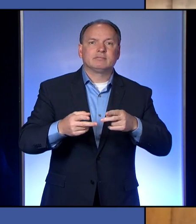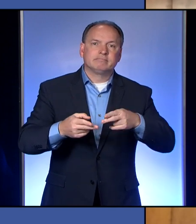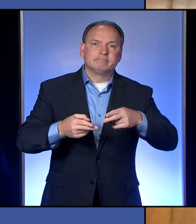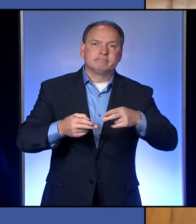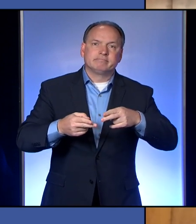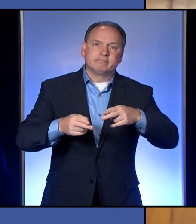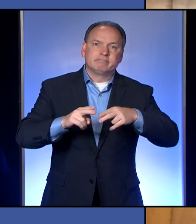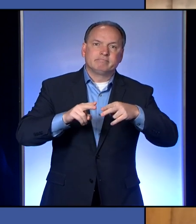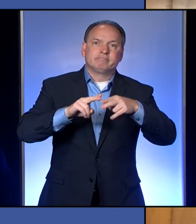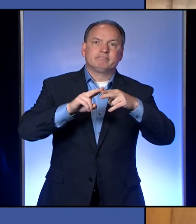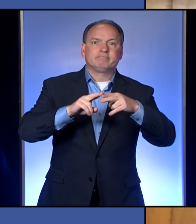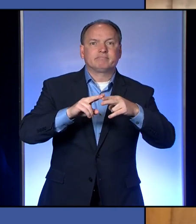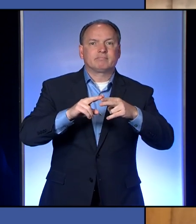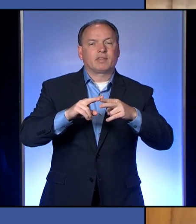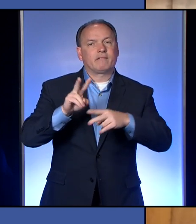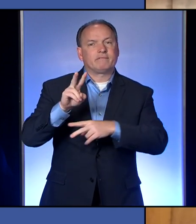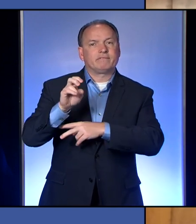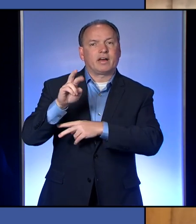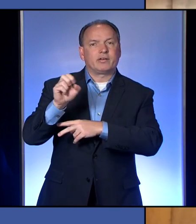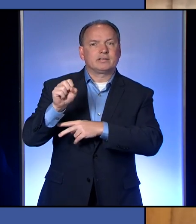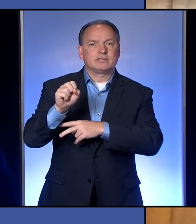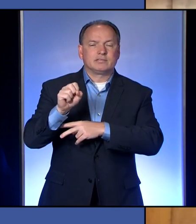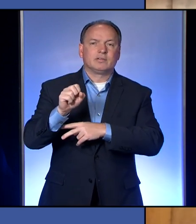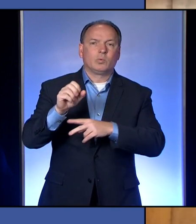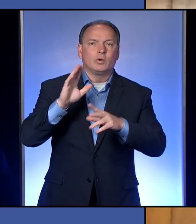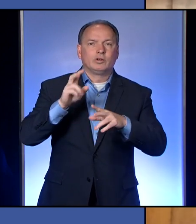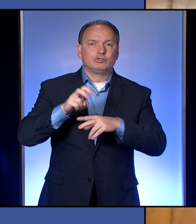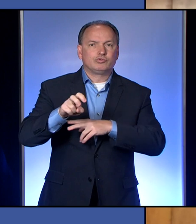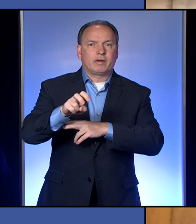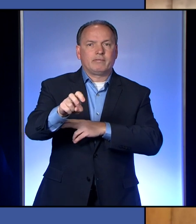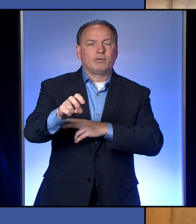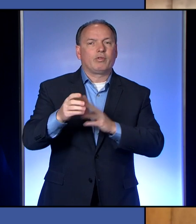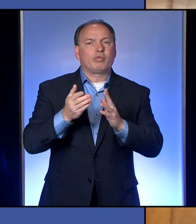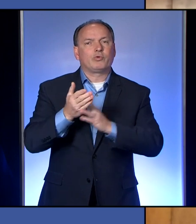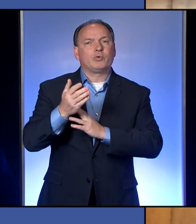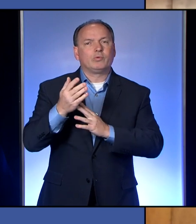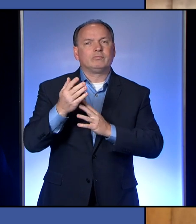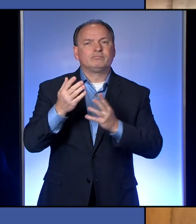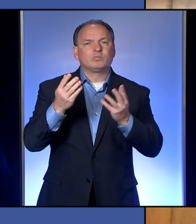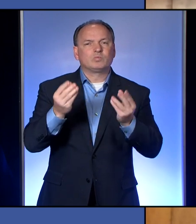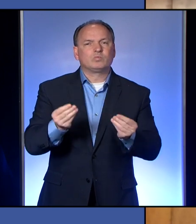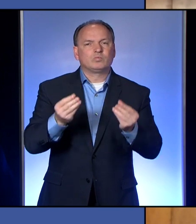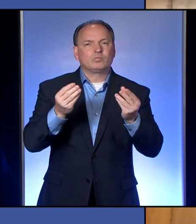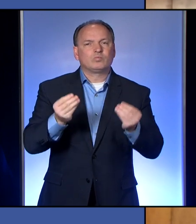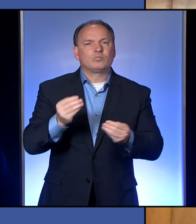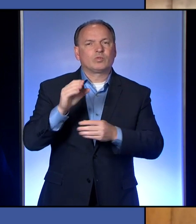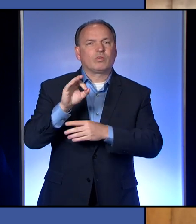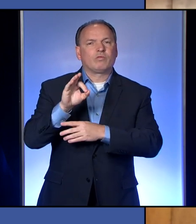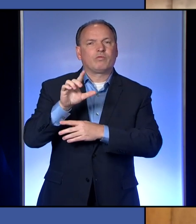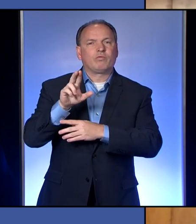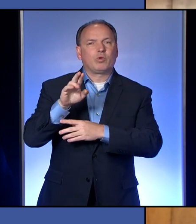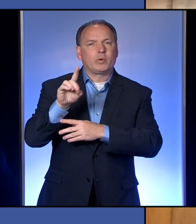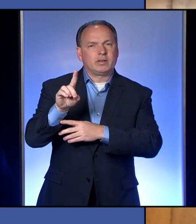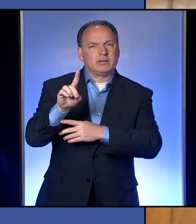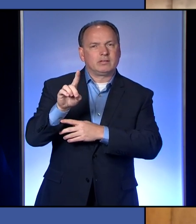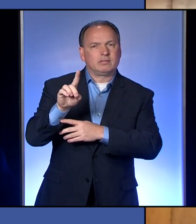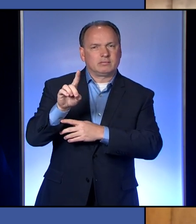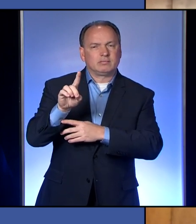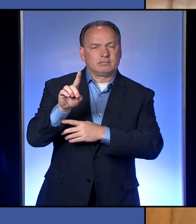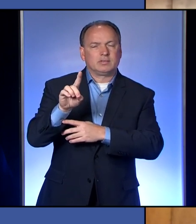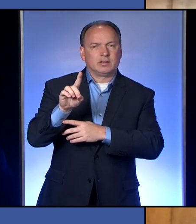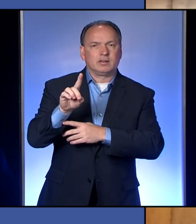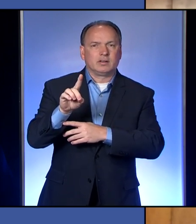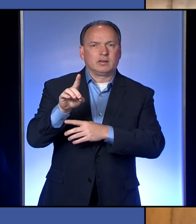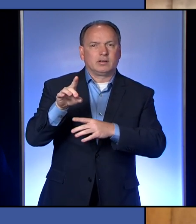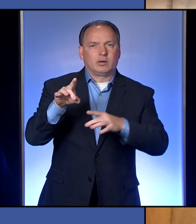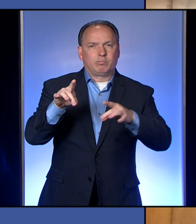which basically travel in fluid particles. The most important ones are droplets and there are